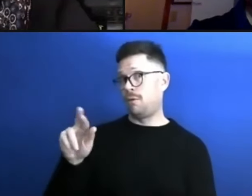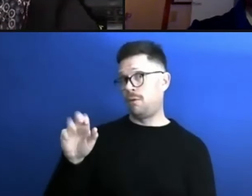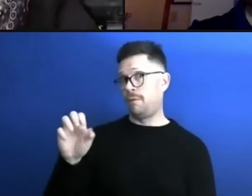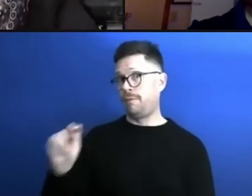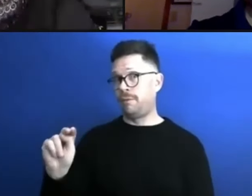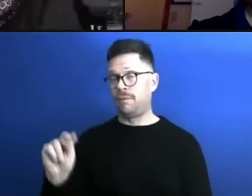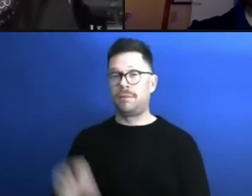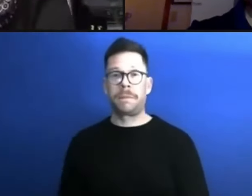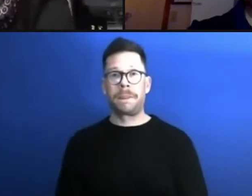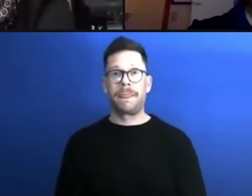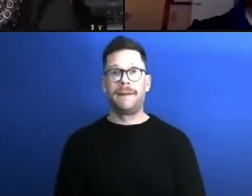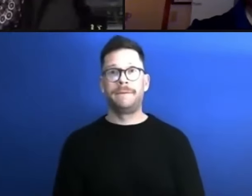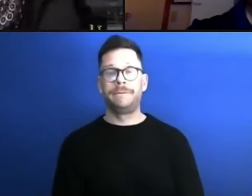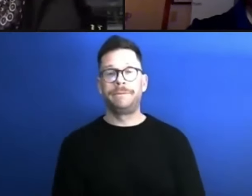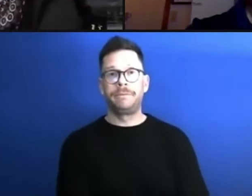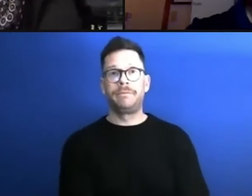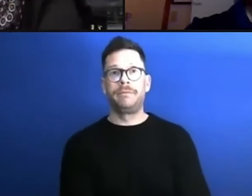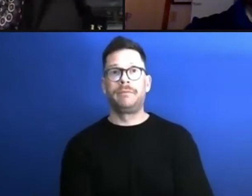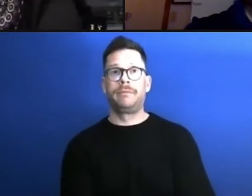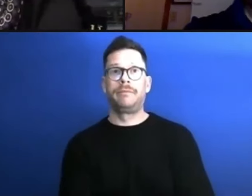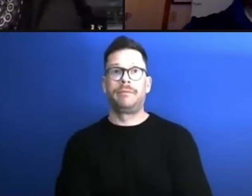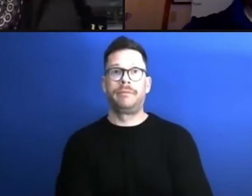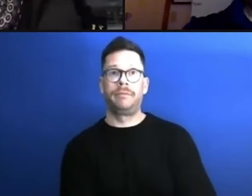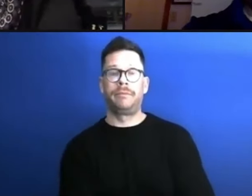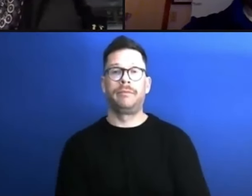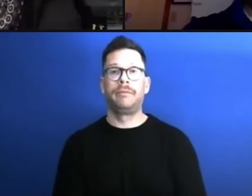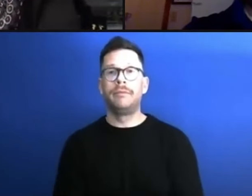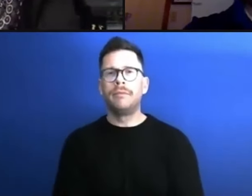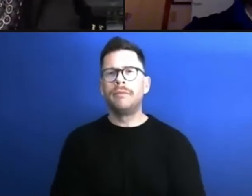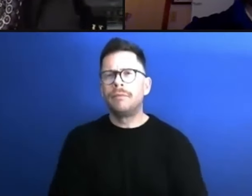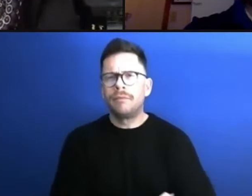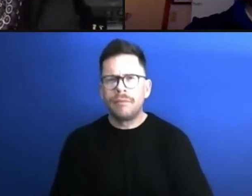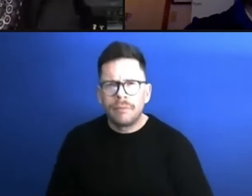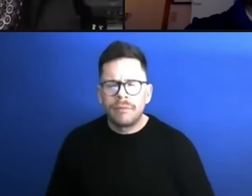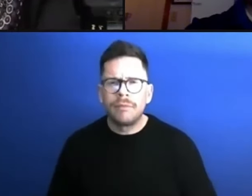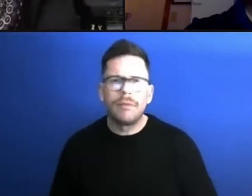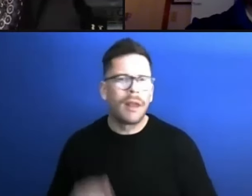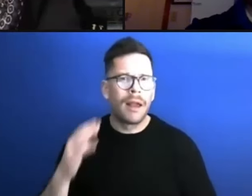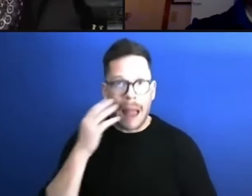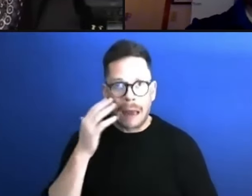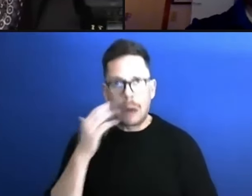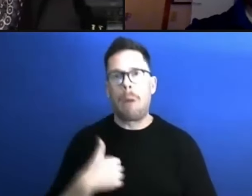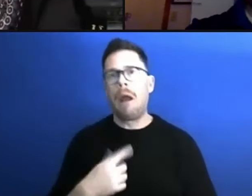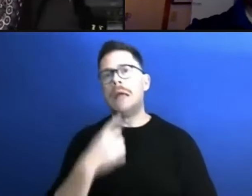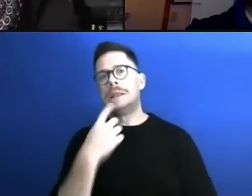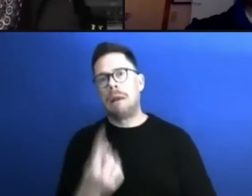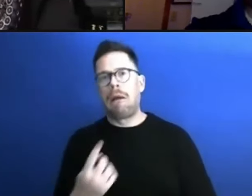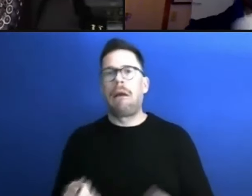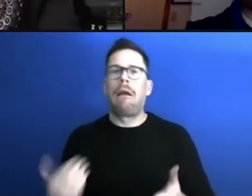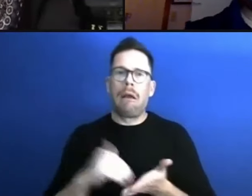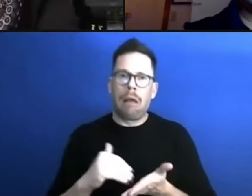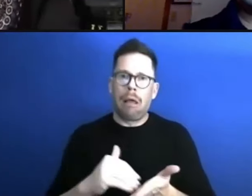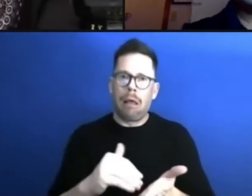Thank you very much. And again, I want to watch what you're saying. And I'm important when I say this, but that million plus